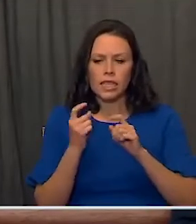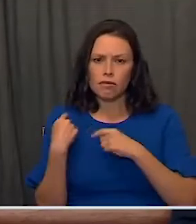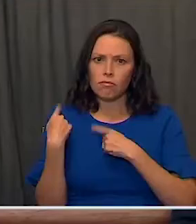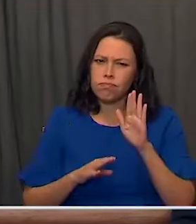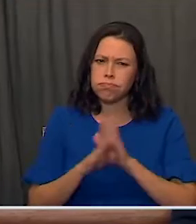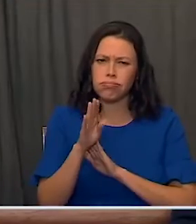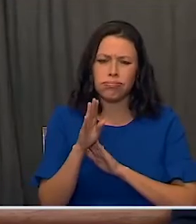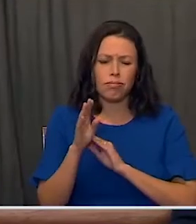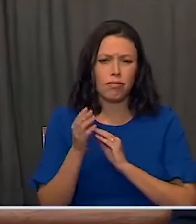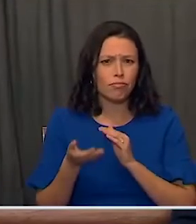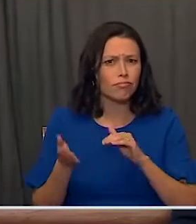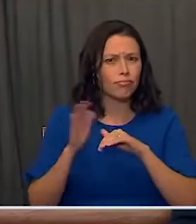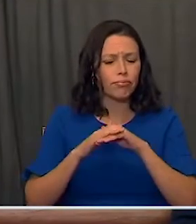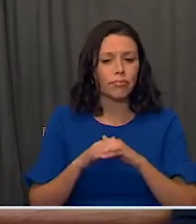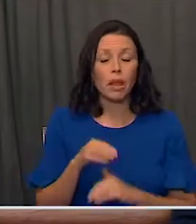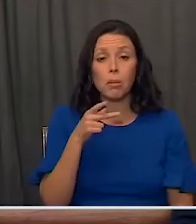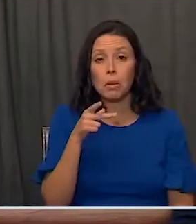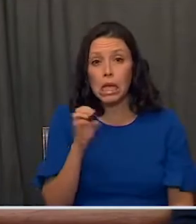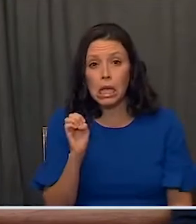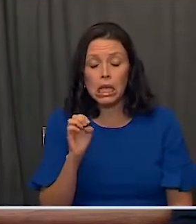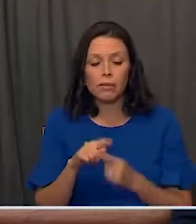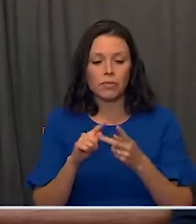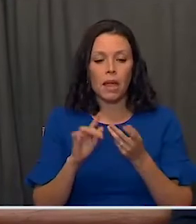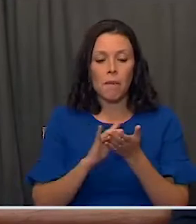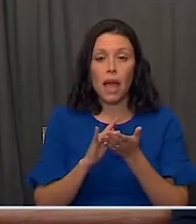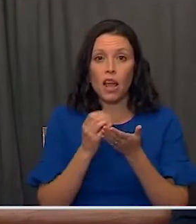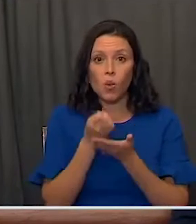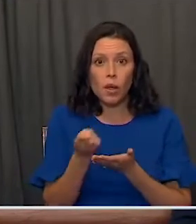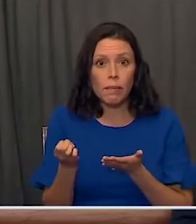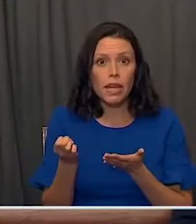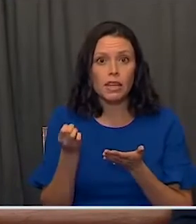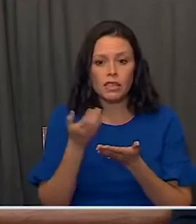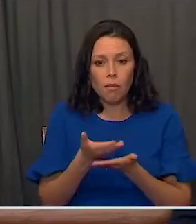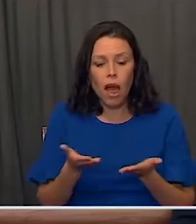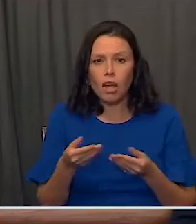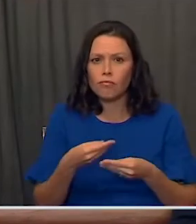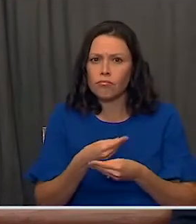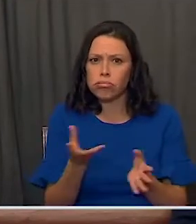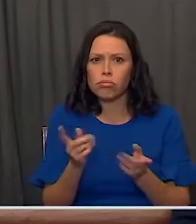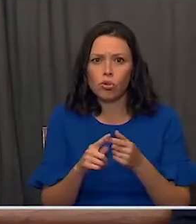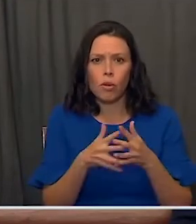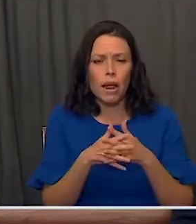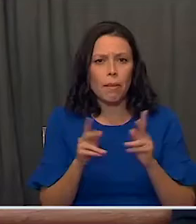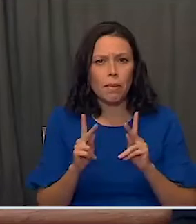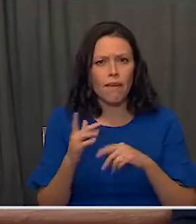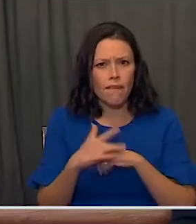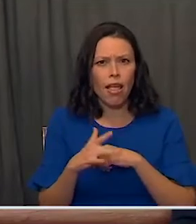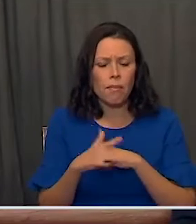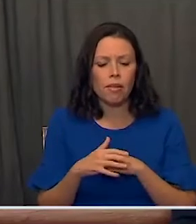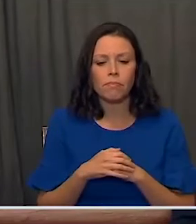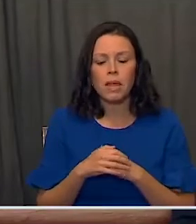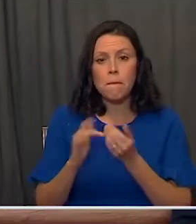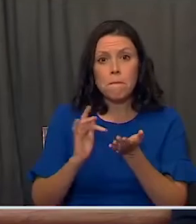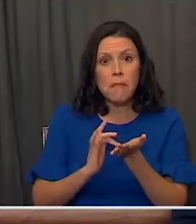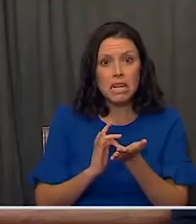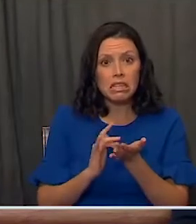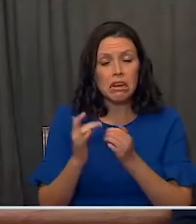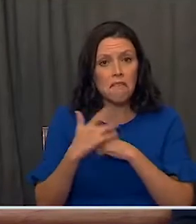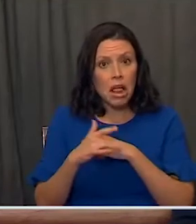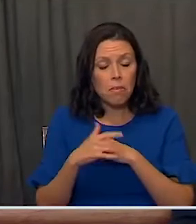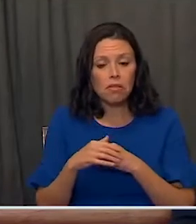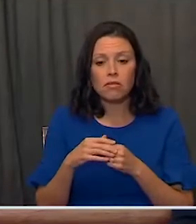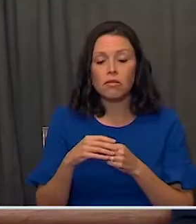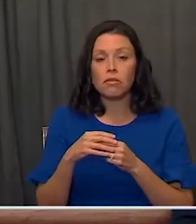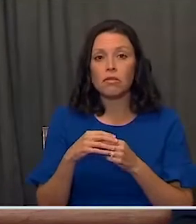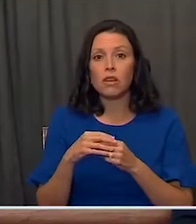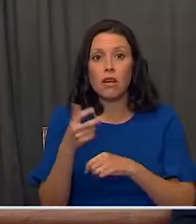10 months, with PPE and medical supplies and equipment that are available to the American people, with the medicines and the therapeutics, and very